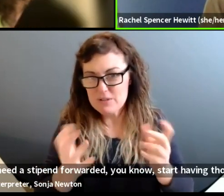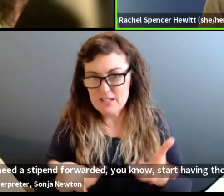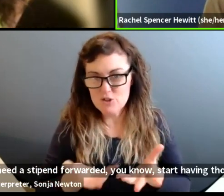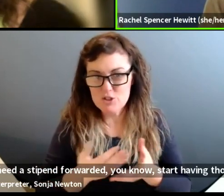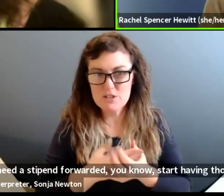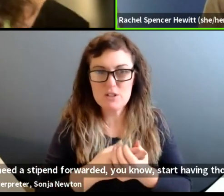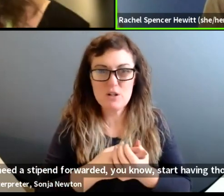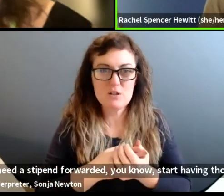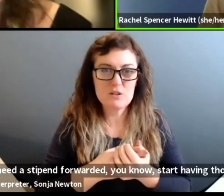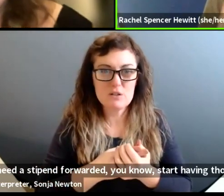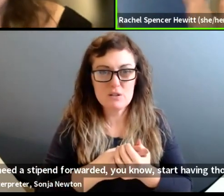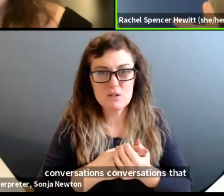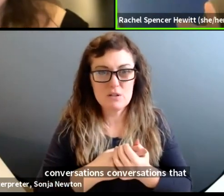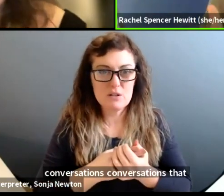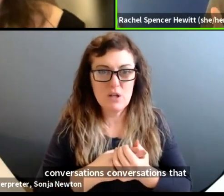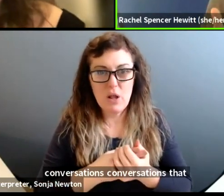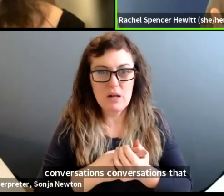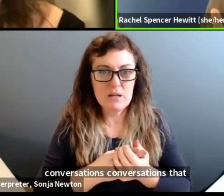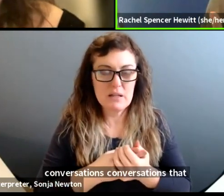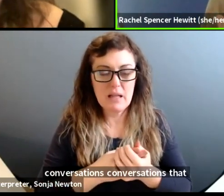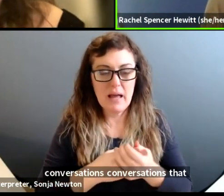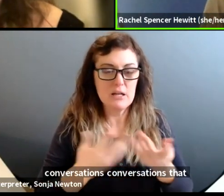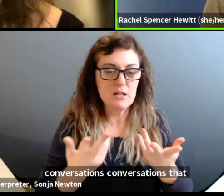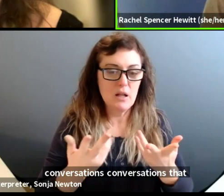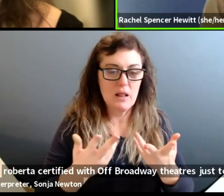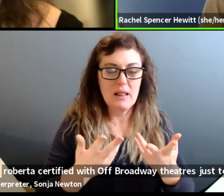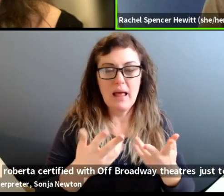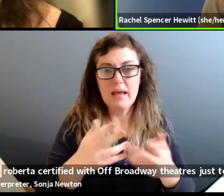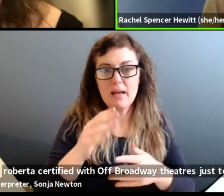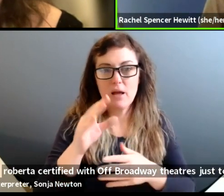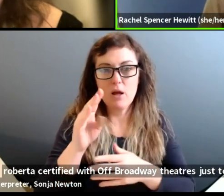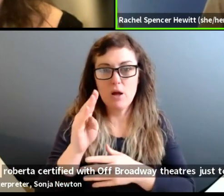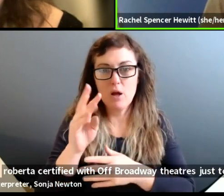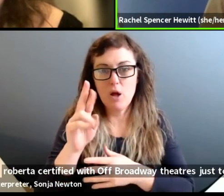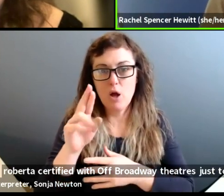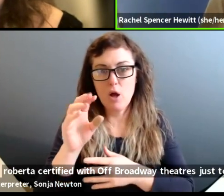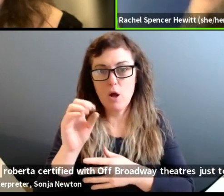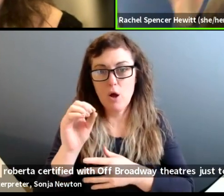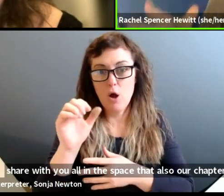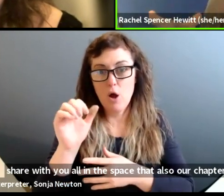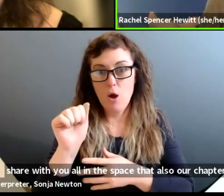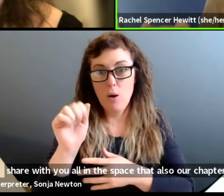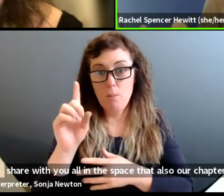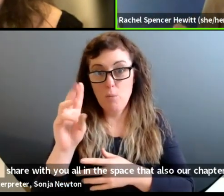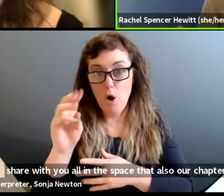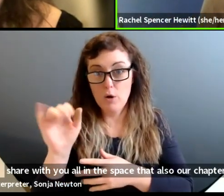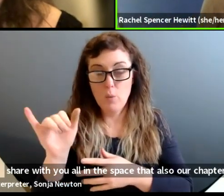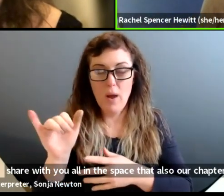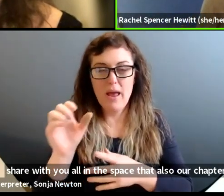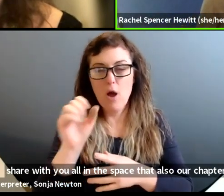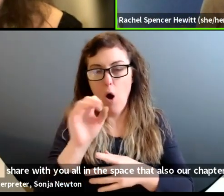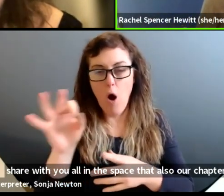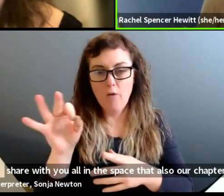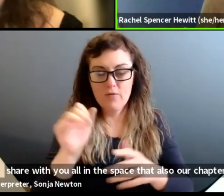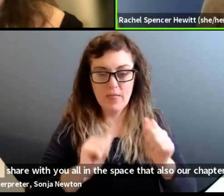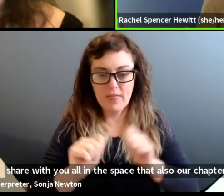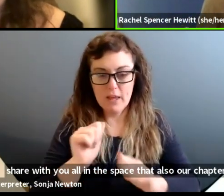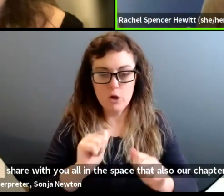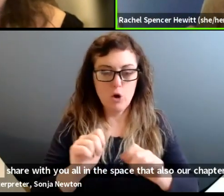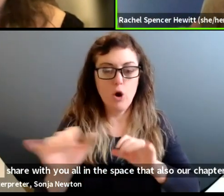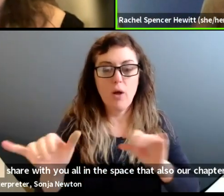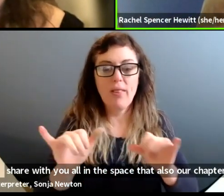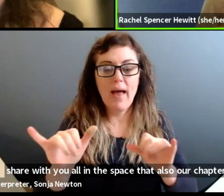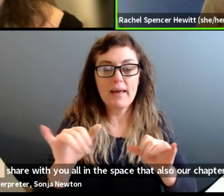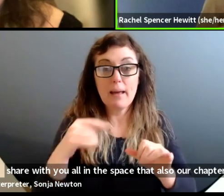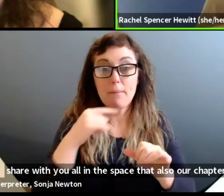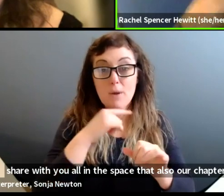um, that Roberta started having with off Broadway theaters, just to share with y'all in the space that also our chapter in Milwaukee is having with the Milwaukee theater Alliance for